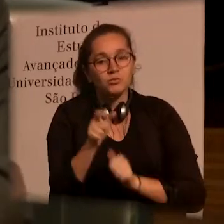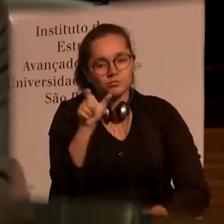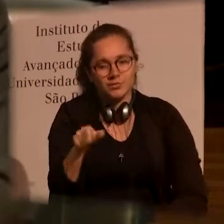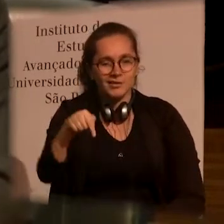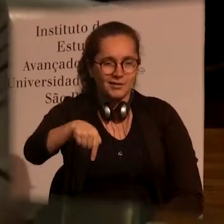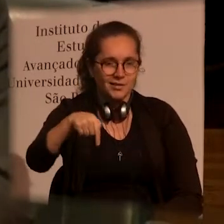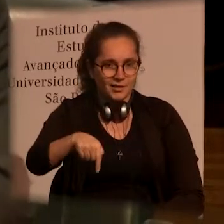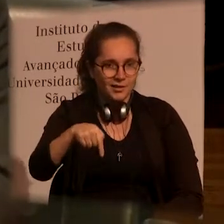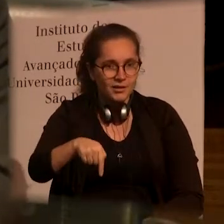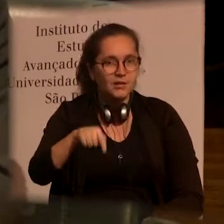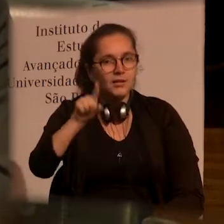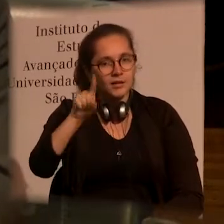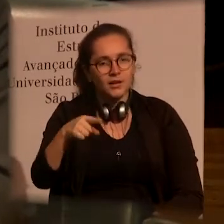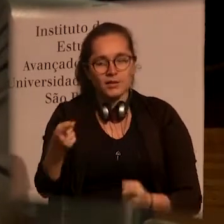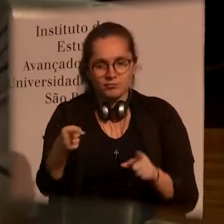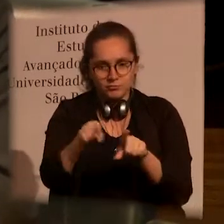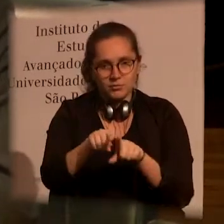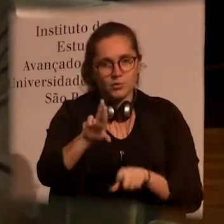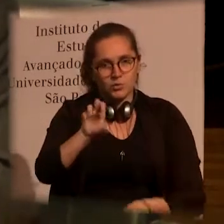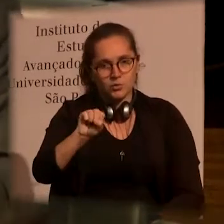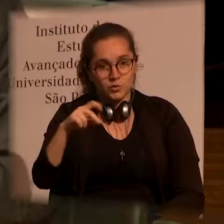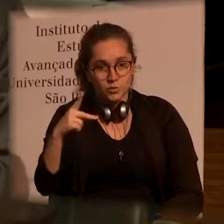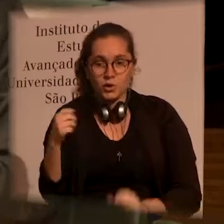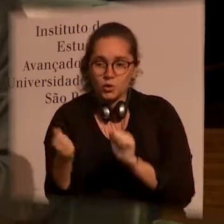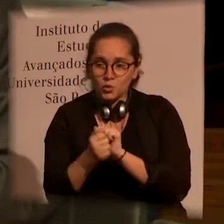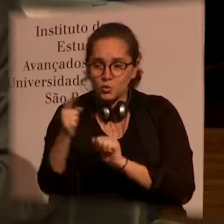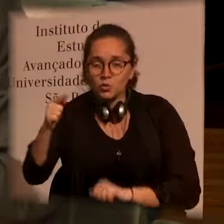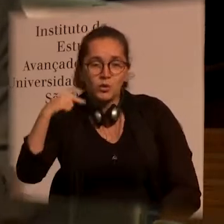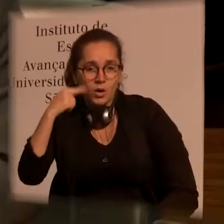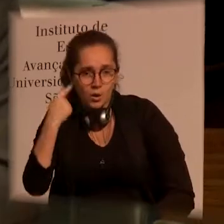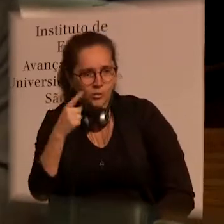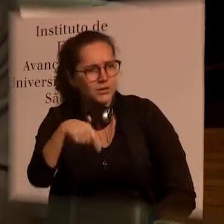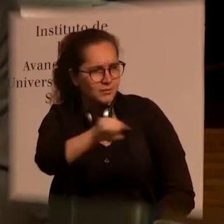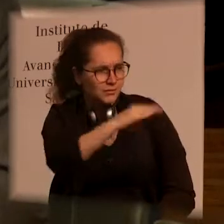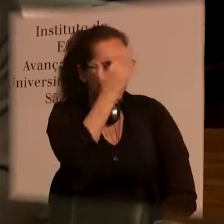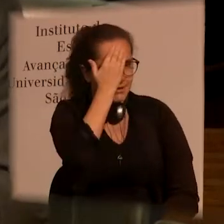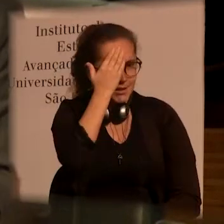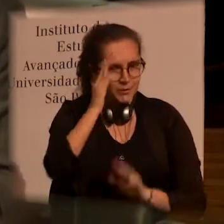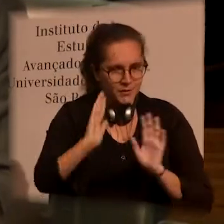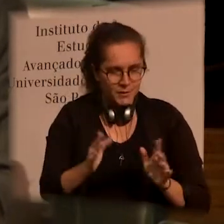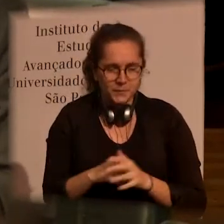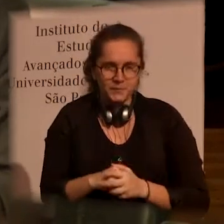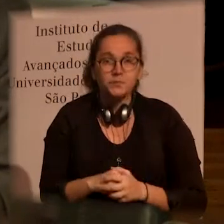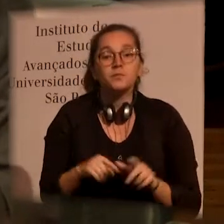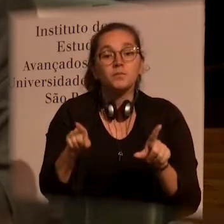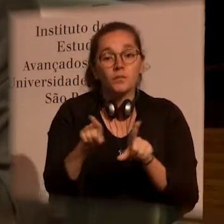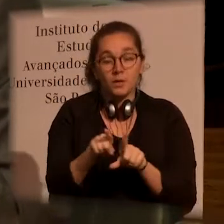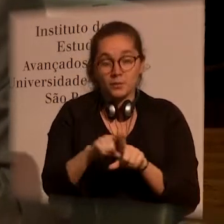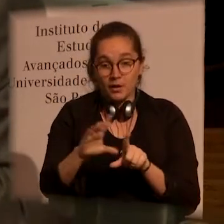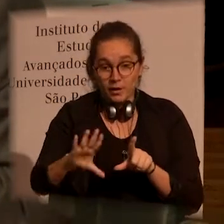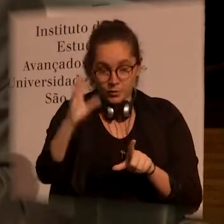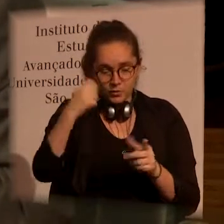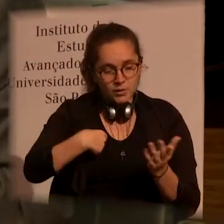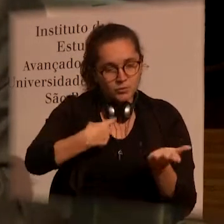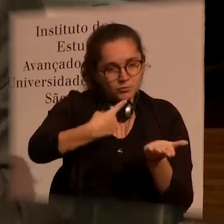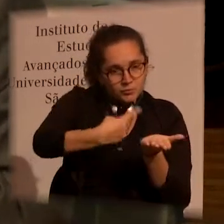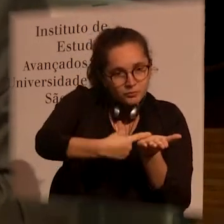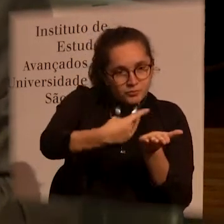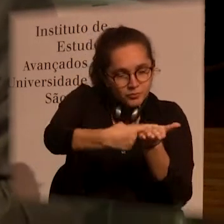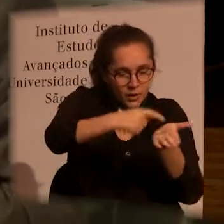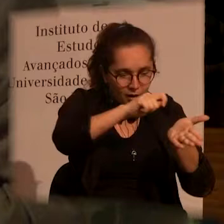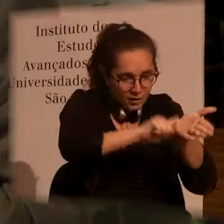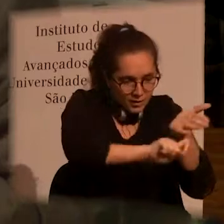researches with this prestigious institution, which is affiliated to the University of London. And as a